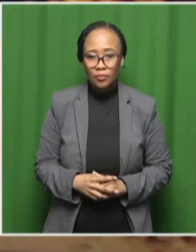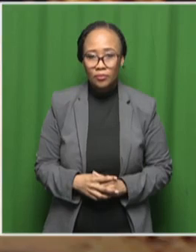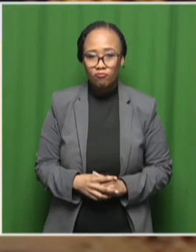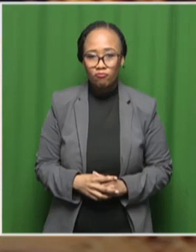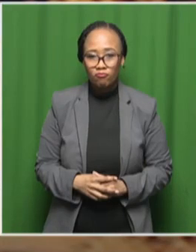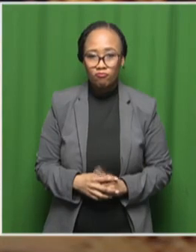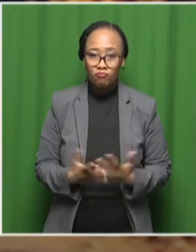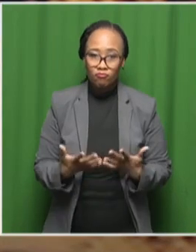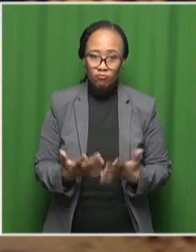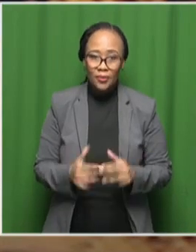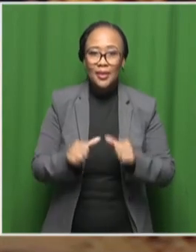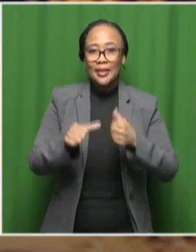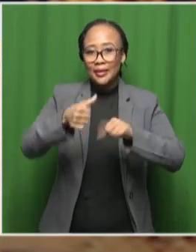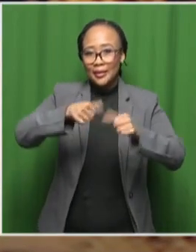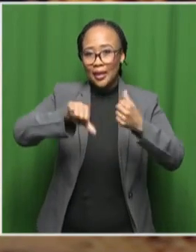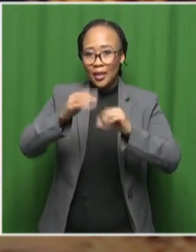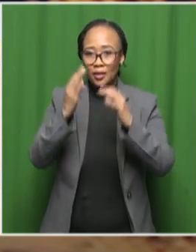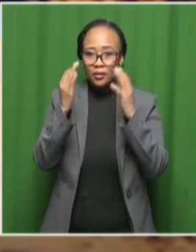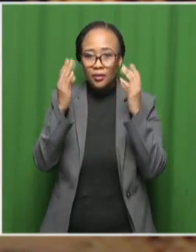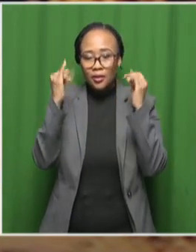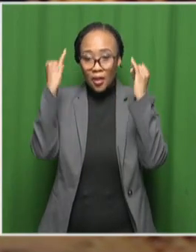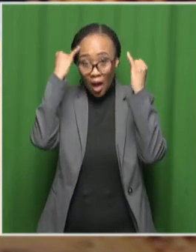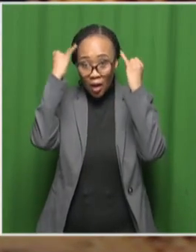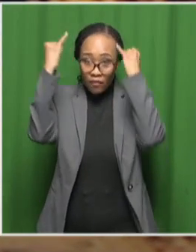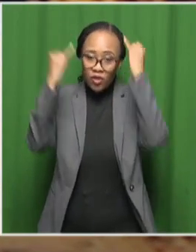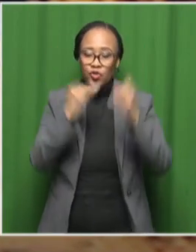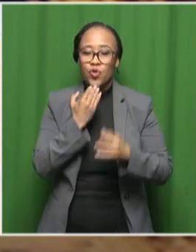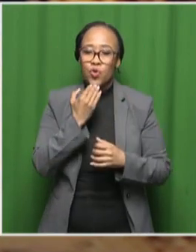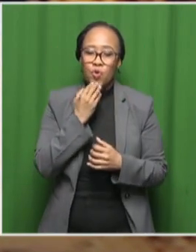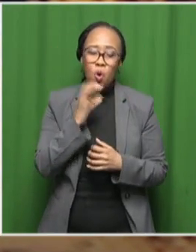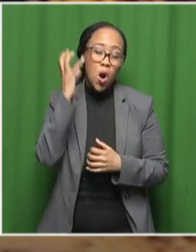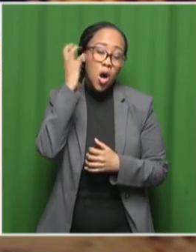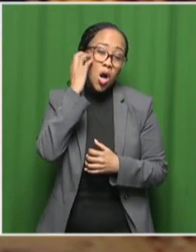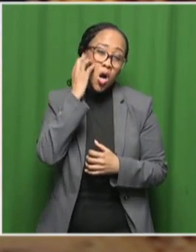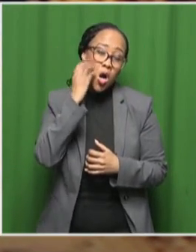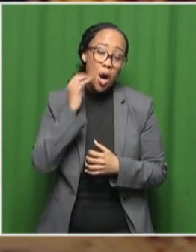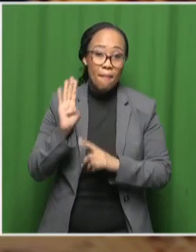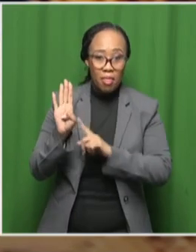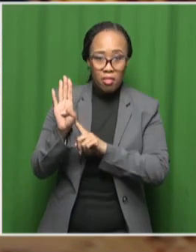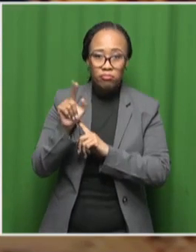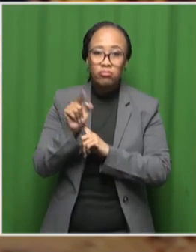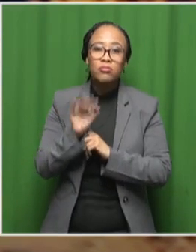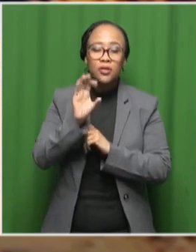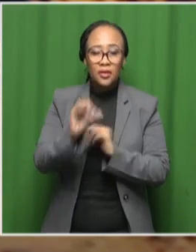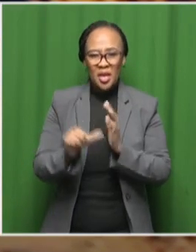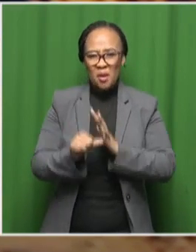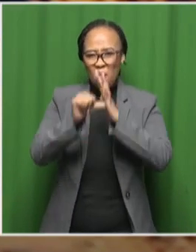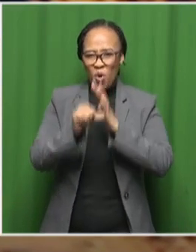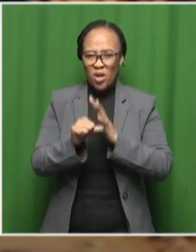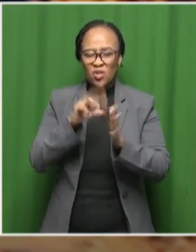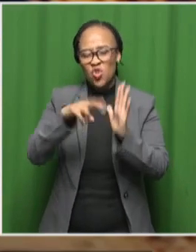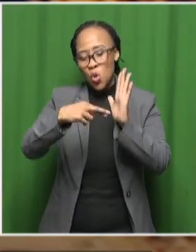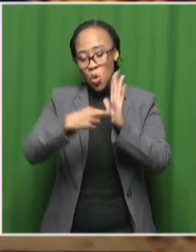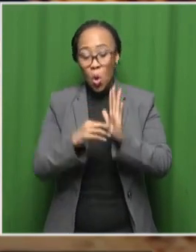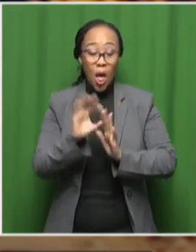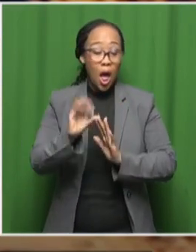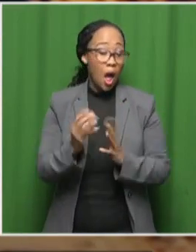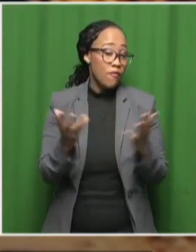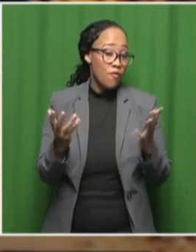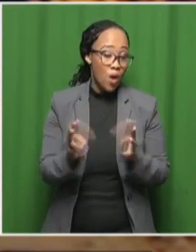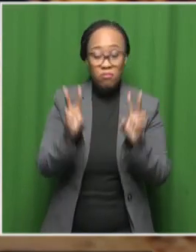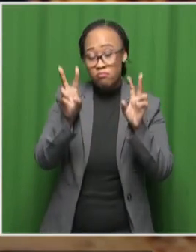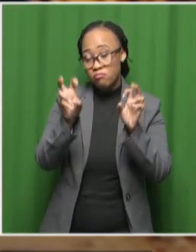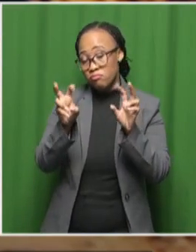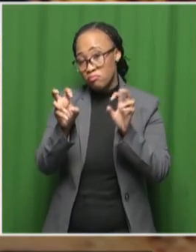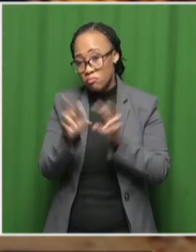Science and Innovation Minister Blayden Zimande says women are playing an important role in astronomy he was speaking at the 32nd